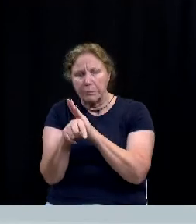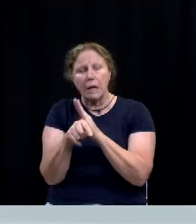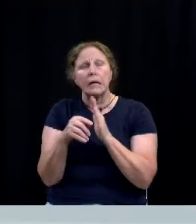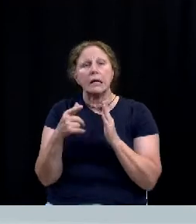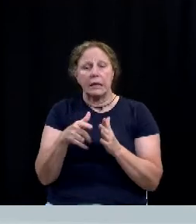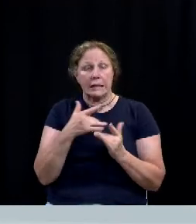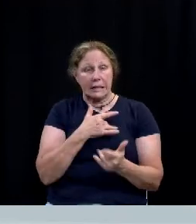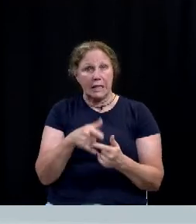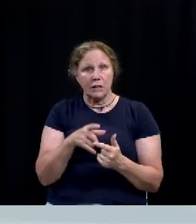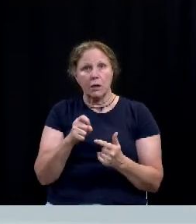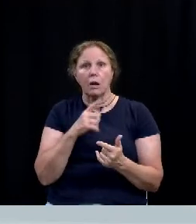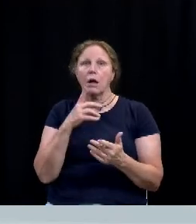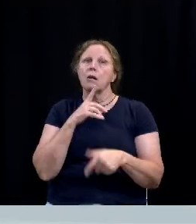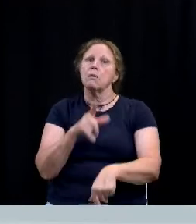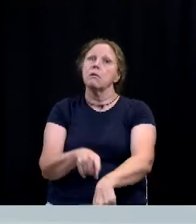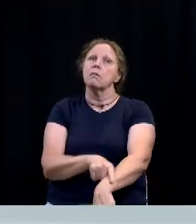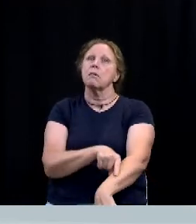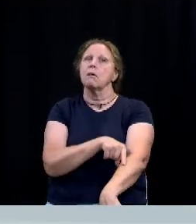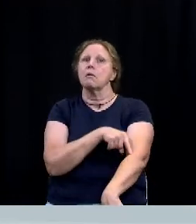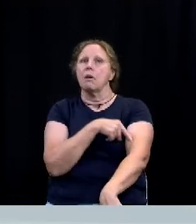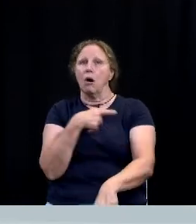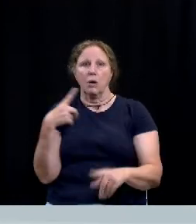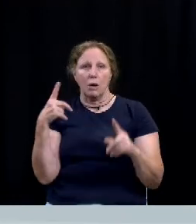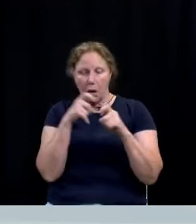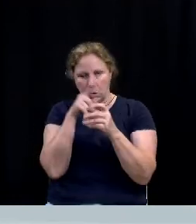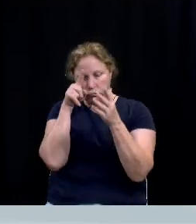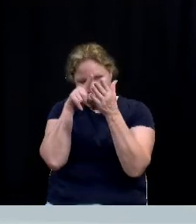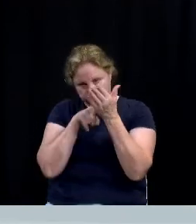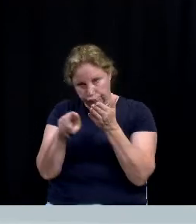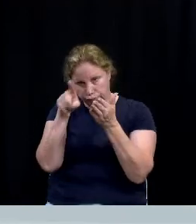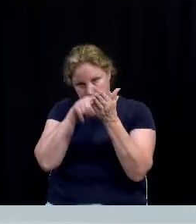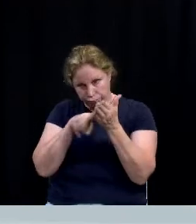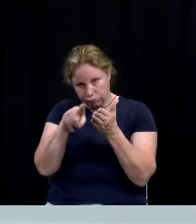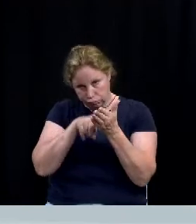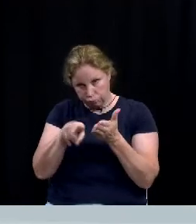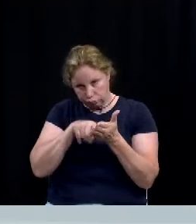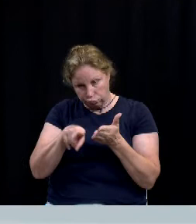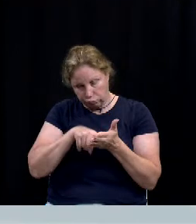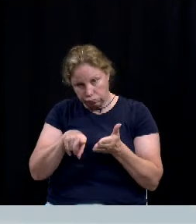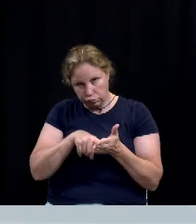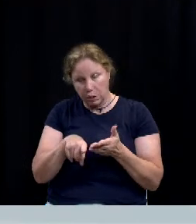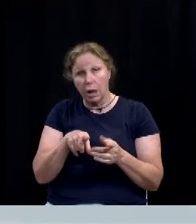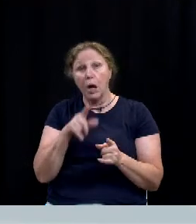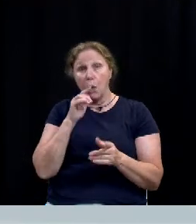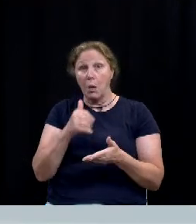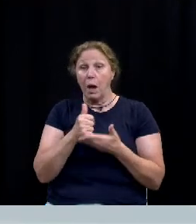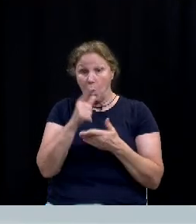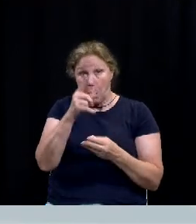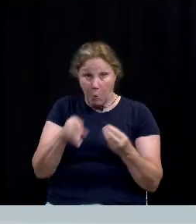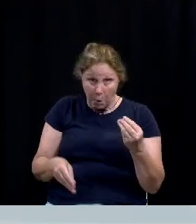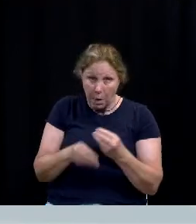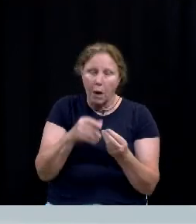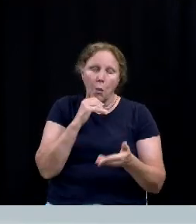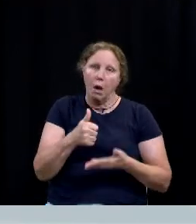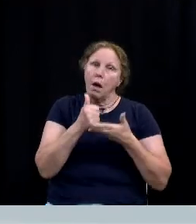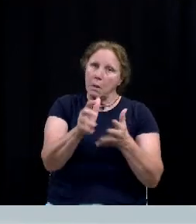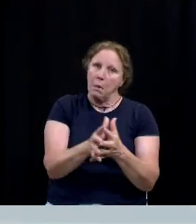conducts lengthy and complex investigations and will benefit and will benefit greatly from the additional detective